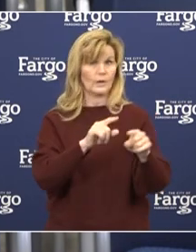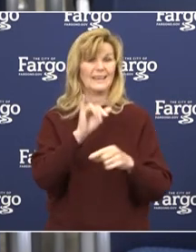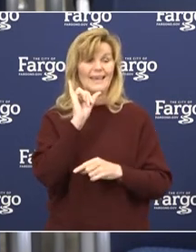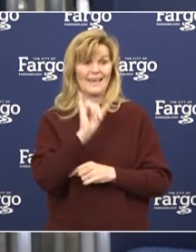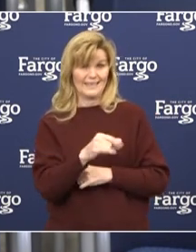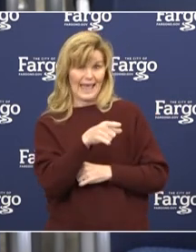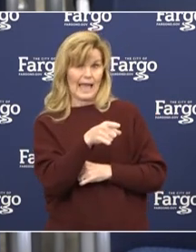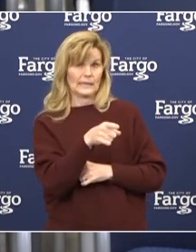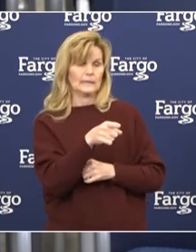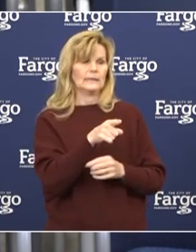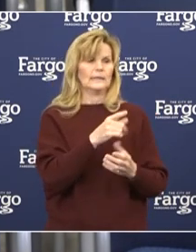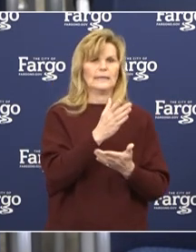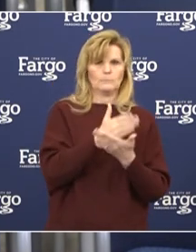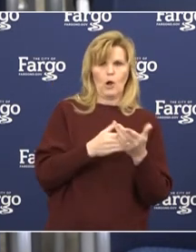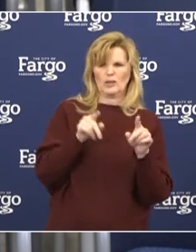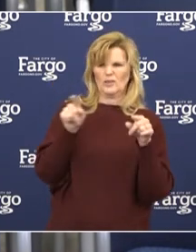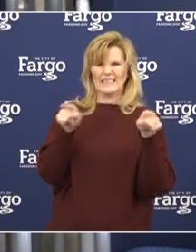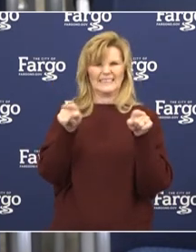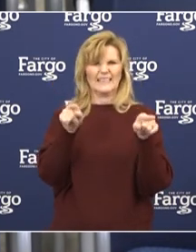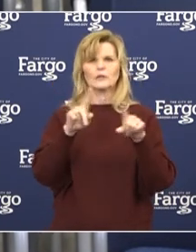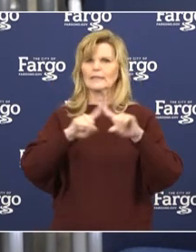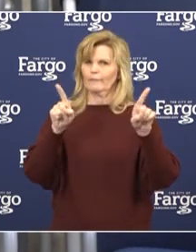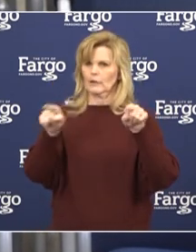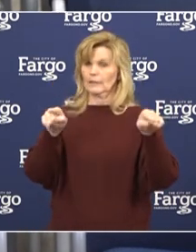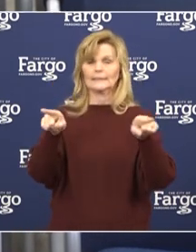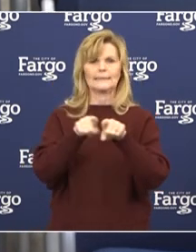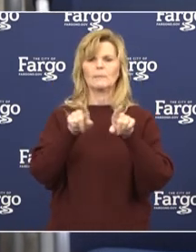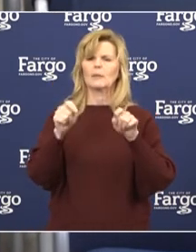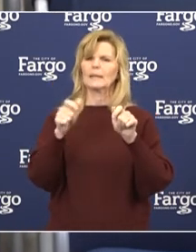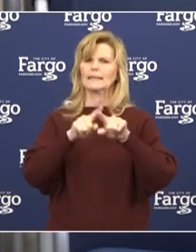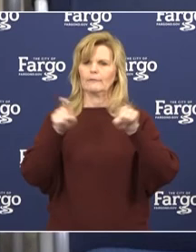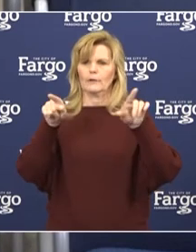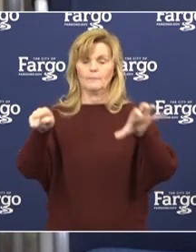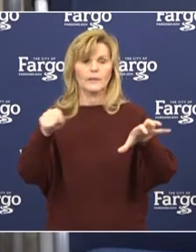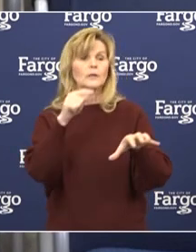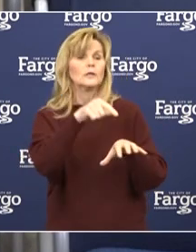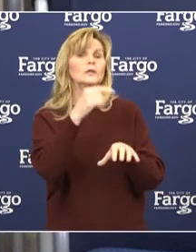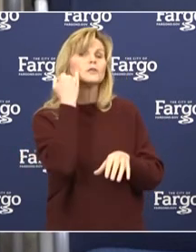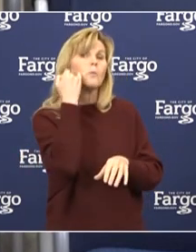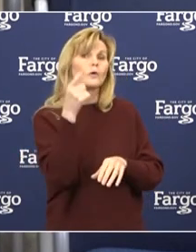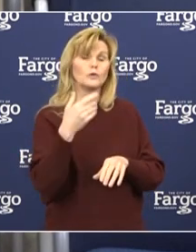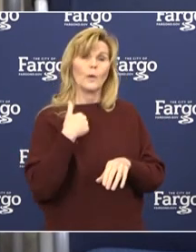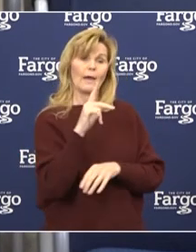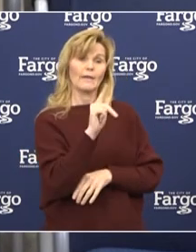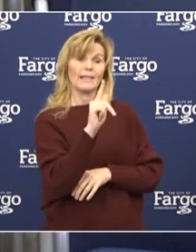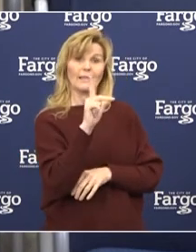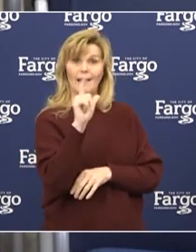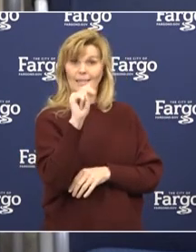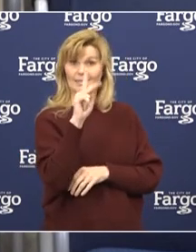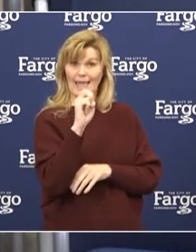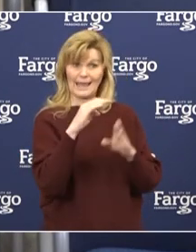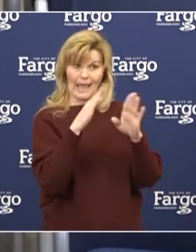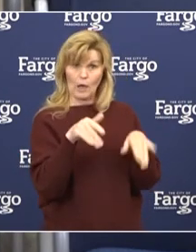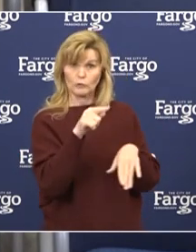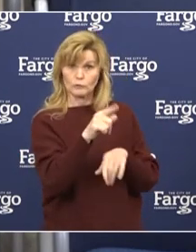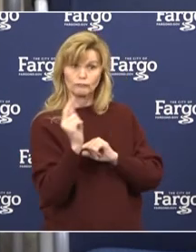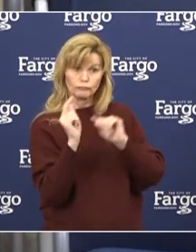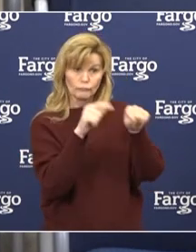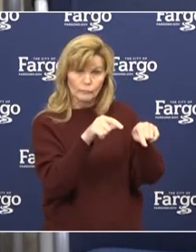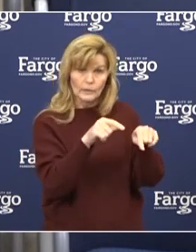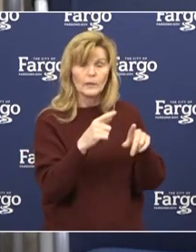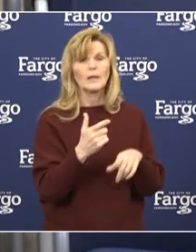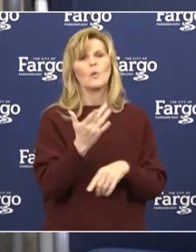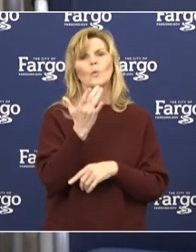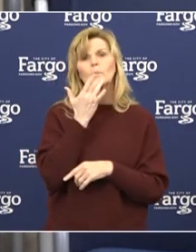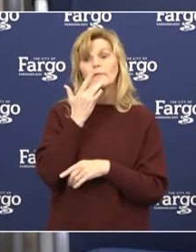part of that. He had mentioned those that have lake places. The governor recommends staying at your